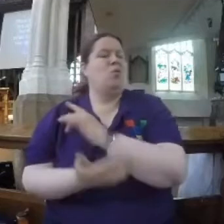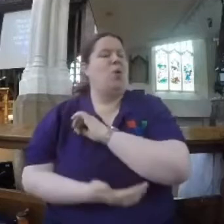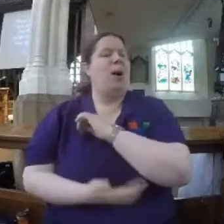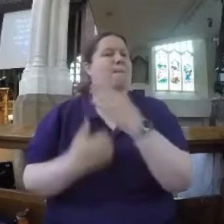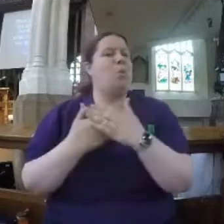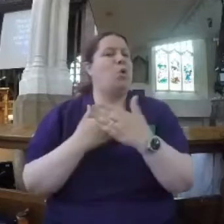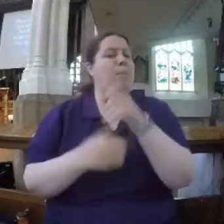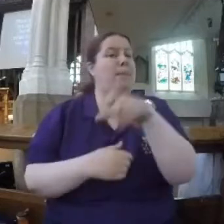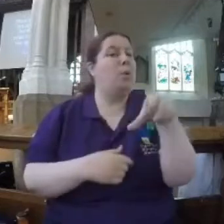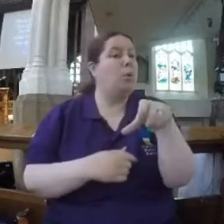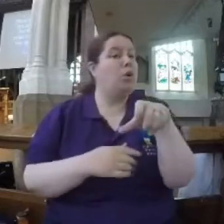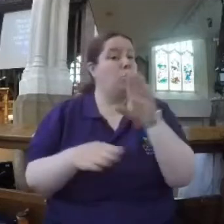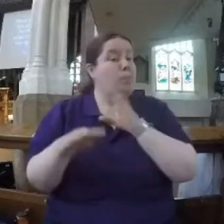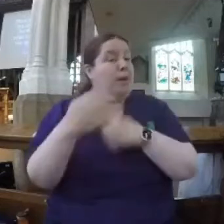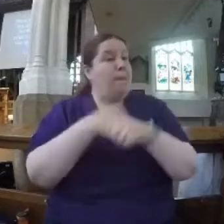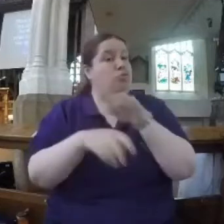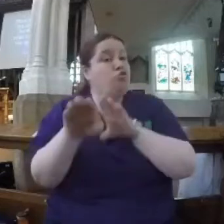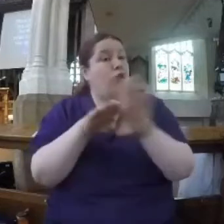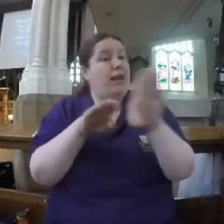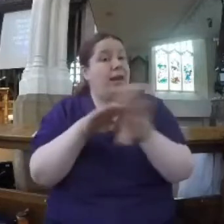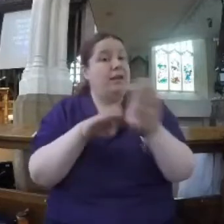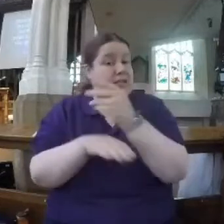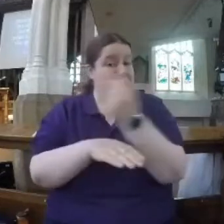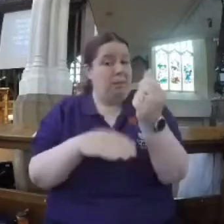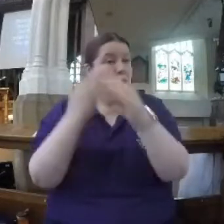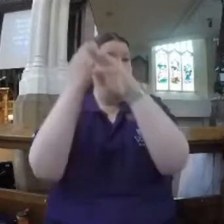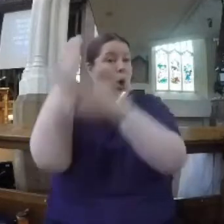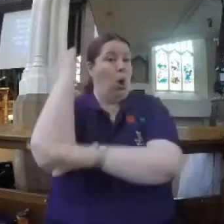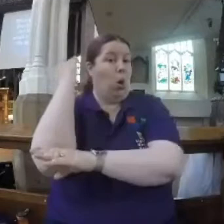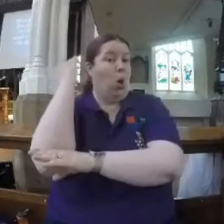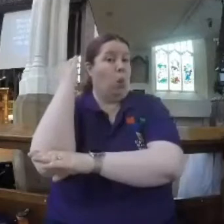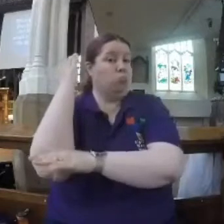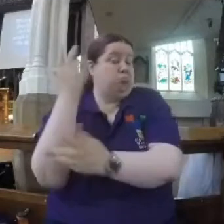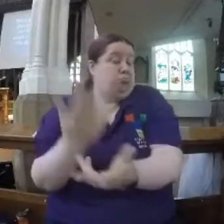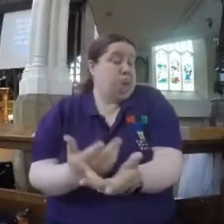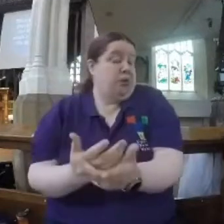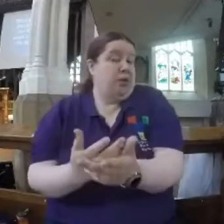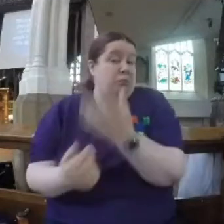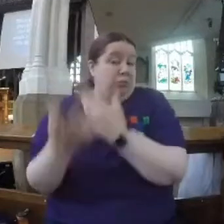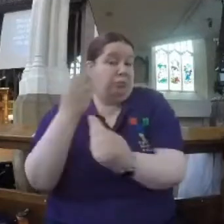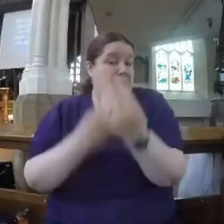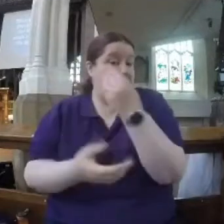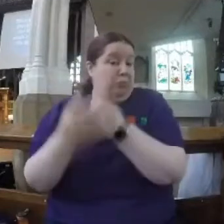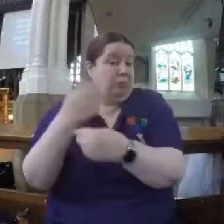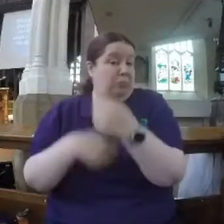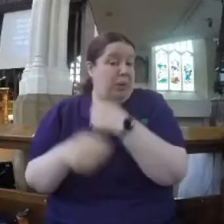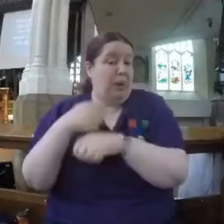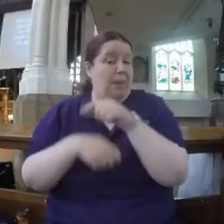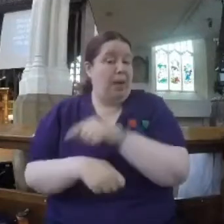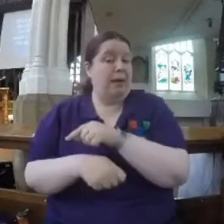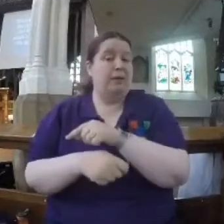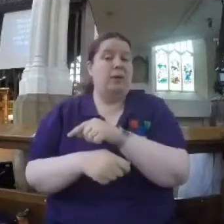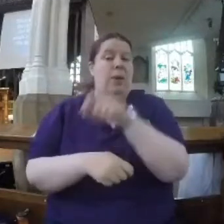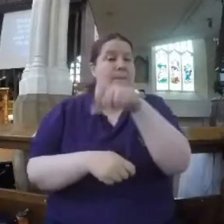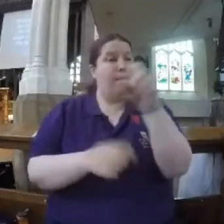ever starting to train in those professions. I think that's really encouraging news. The meek